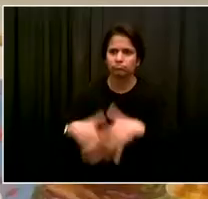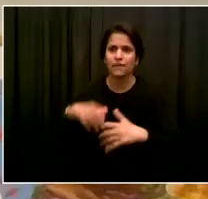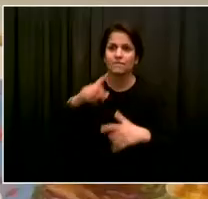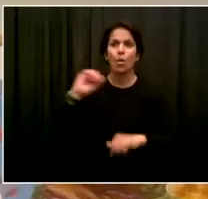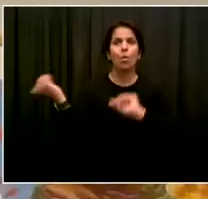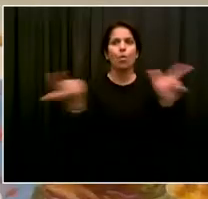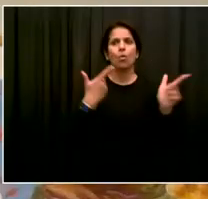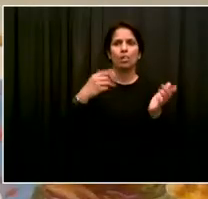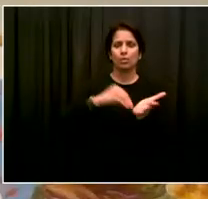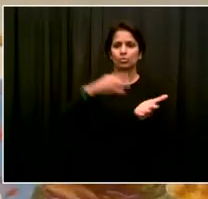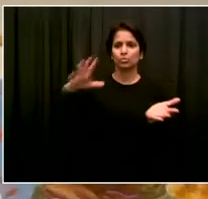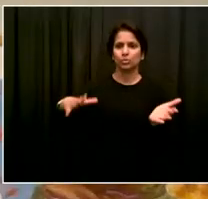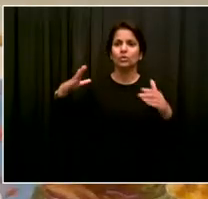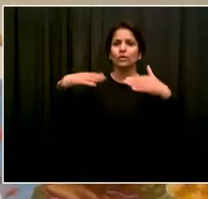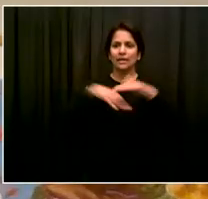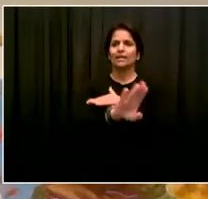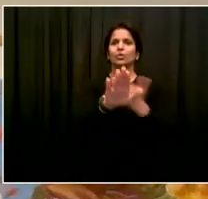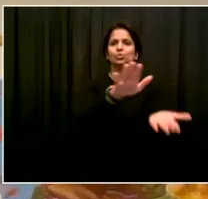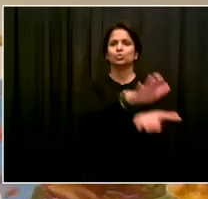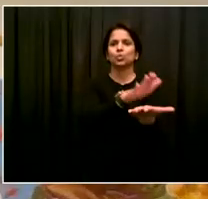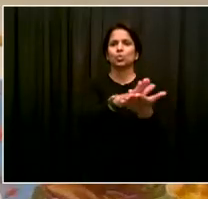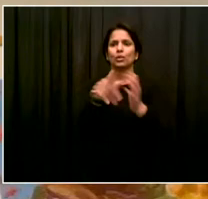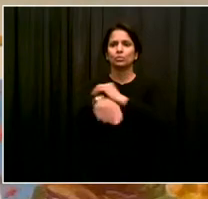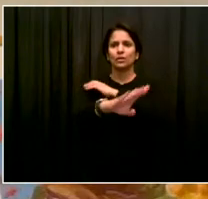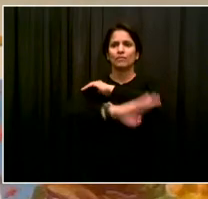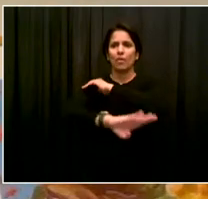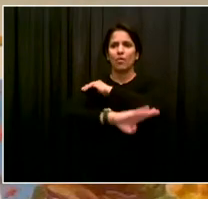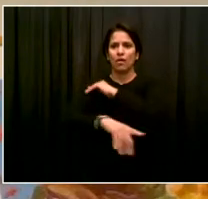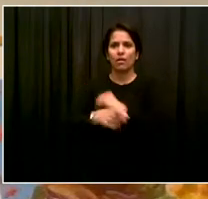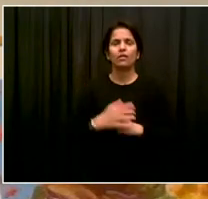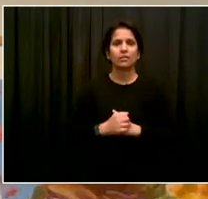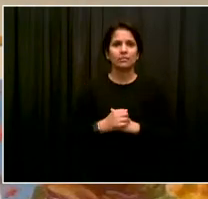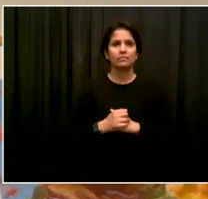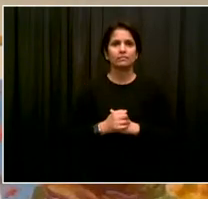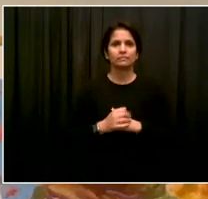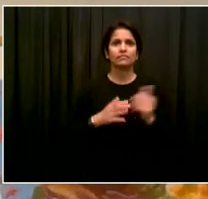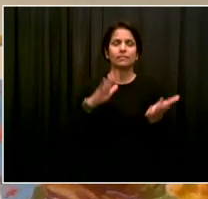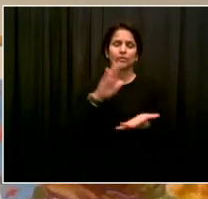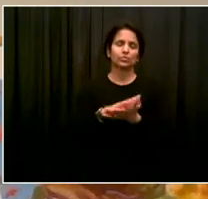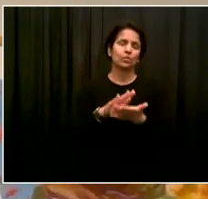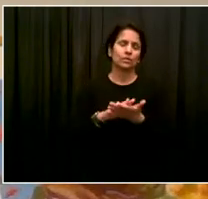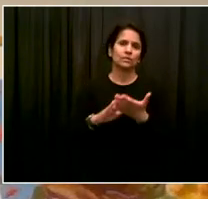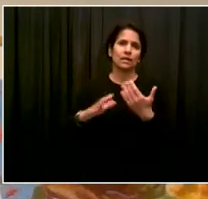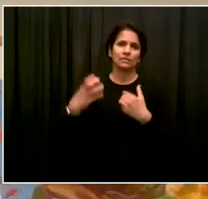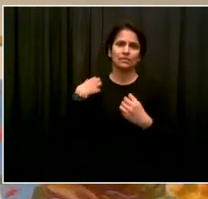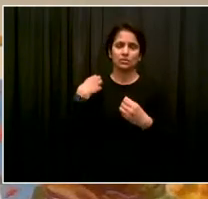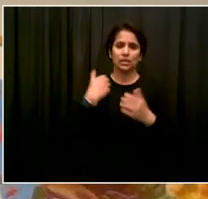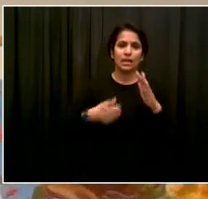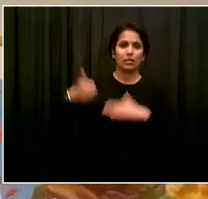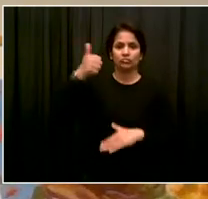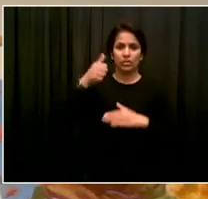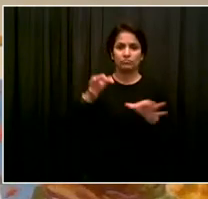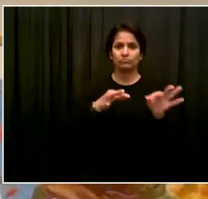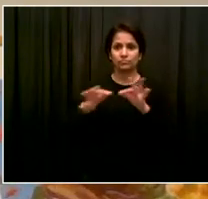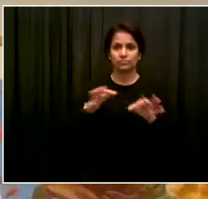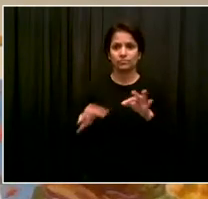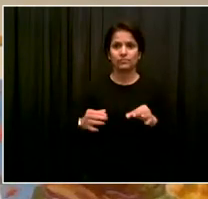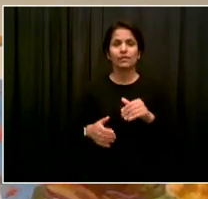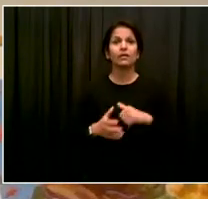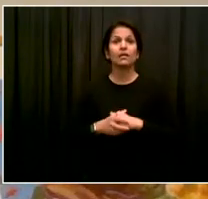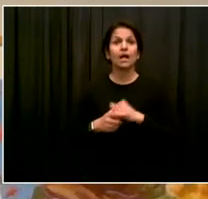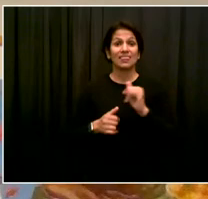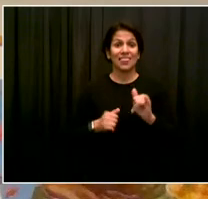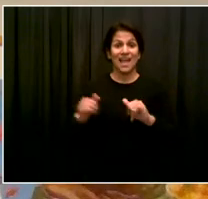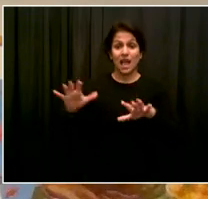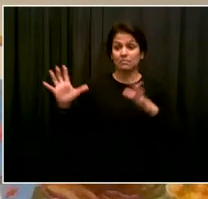So I'll start backwards and say that the test data about who's testing today is not public. It is a process.